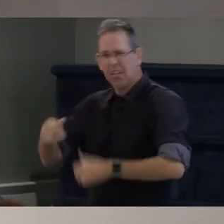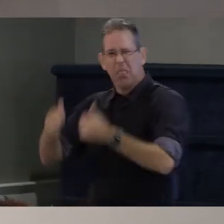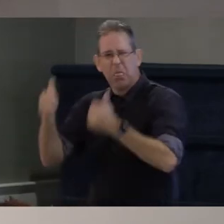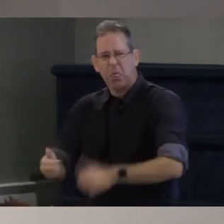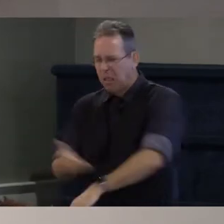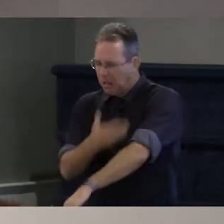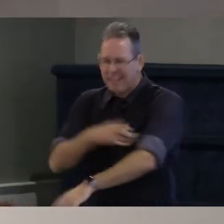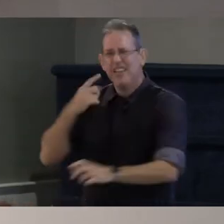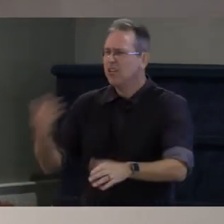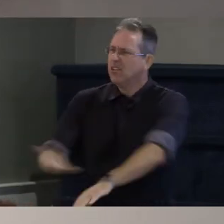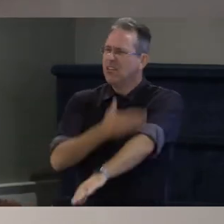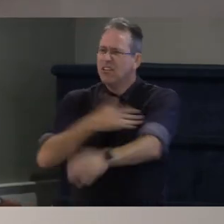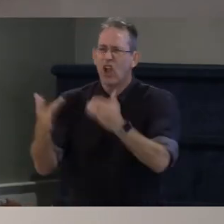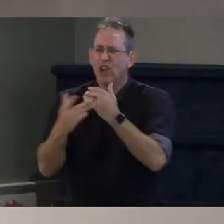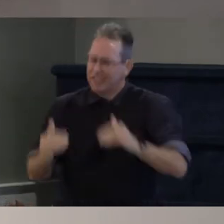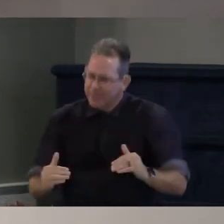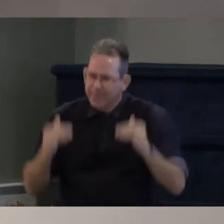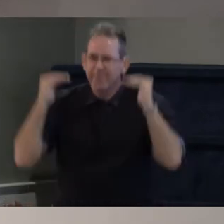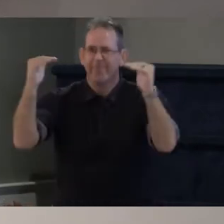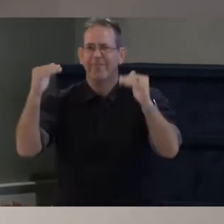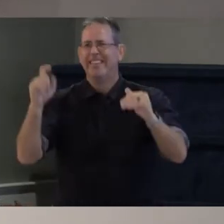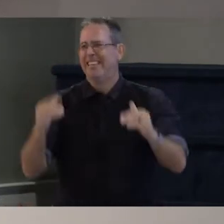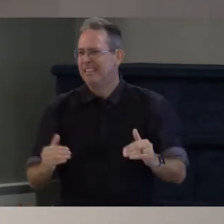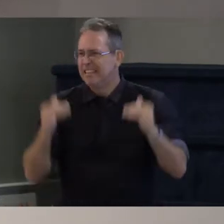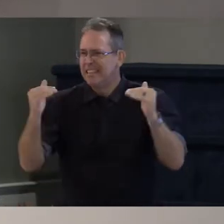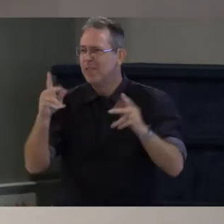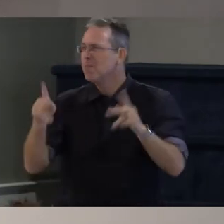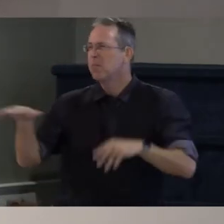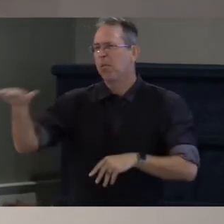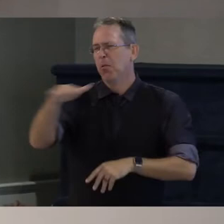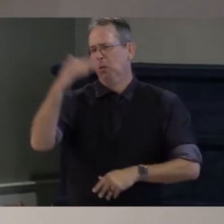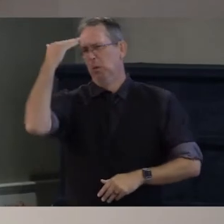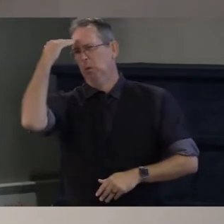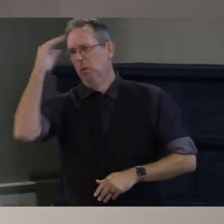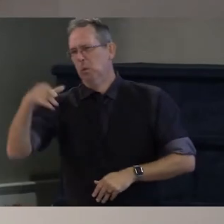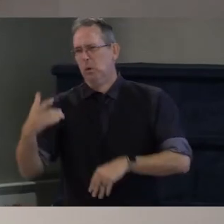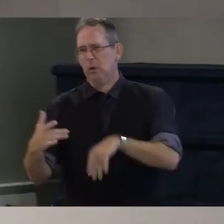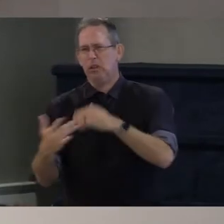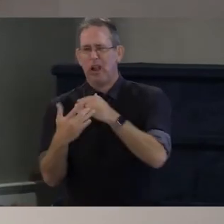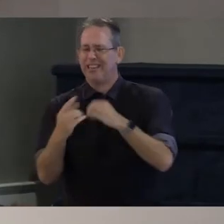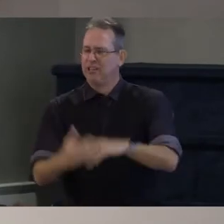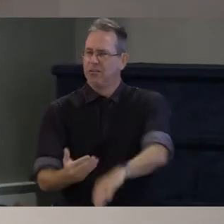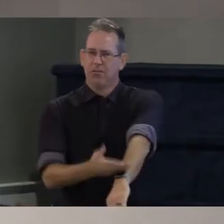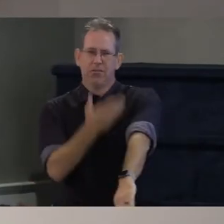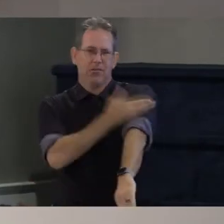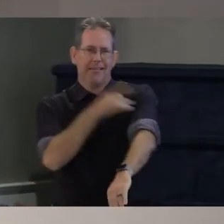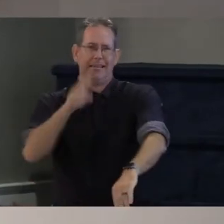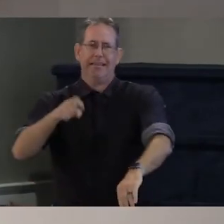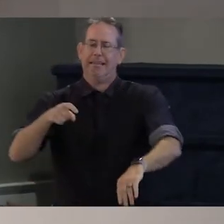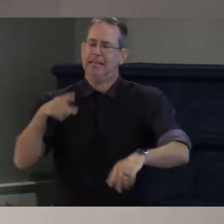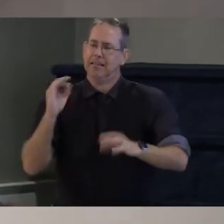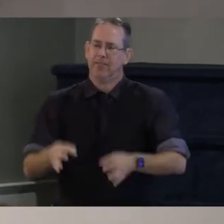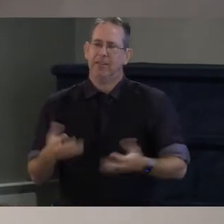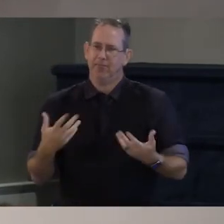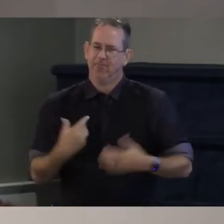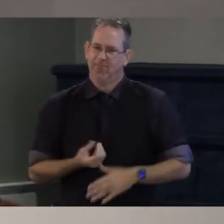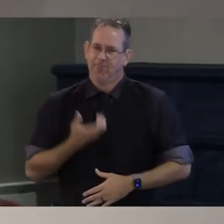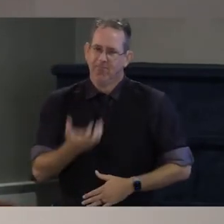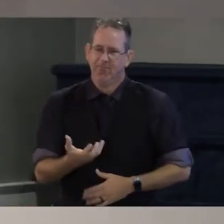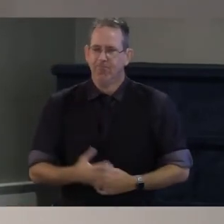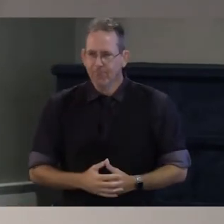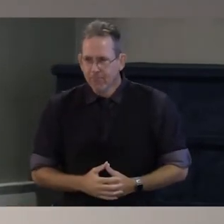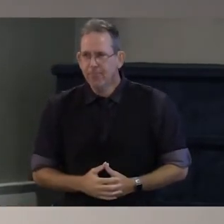know the most about issues need to have a little bit more disproportionate influence on those issues Molly Gray